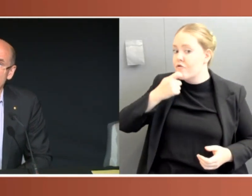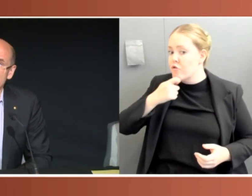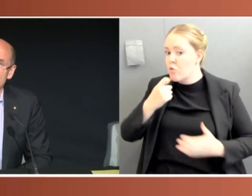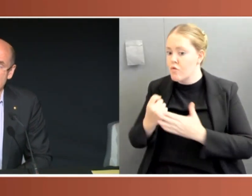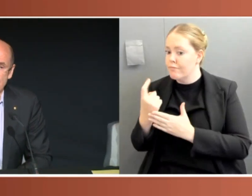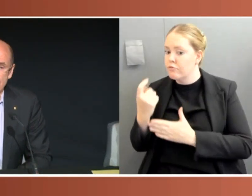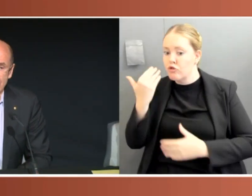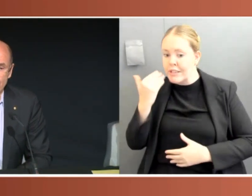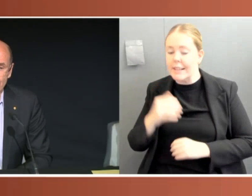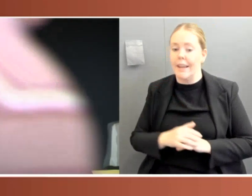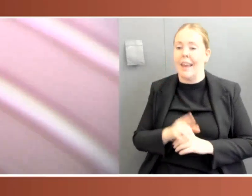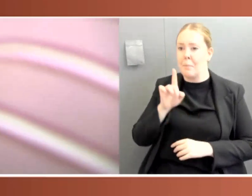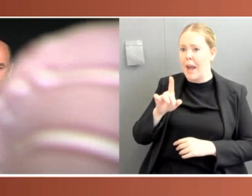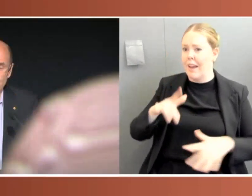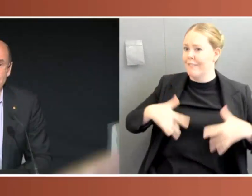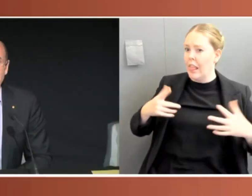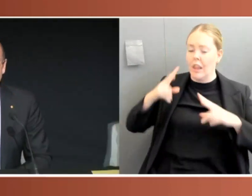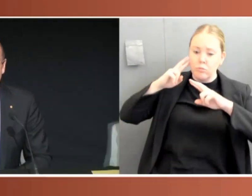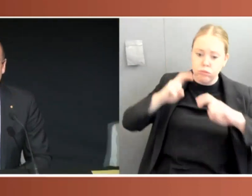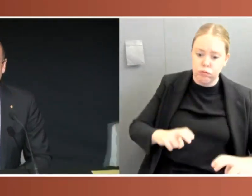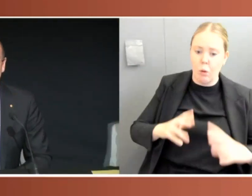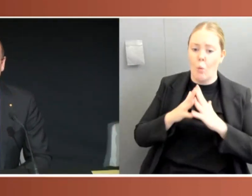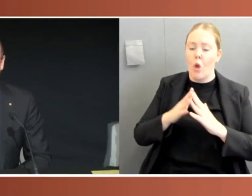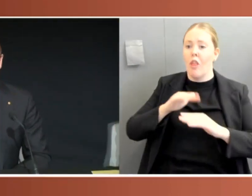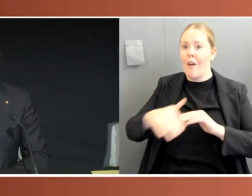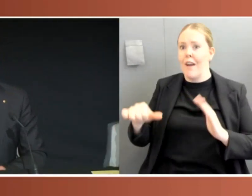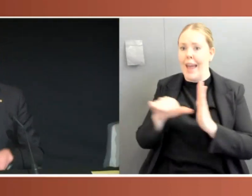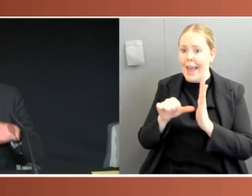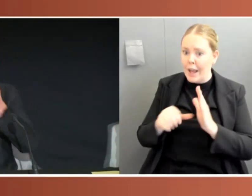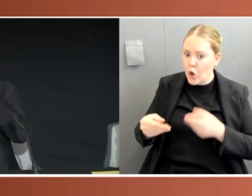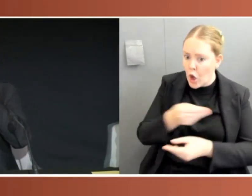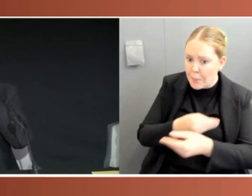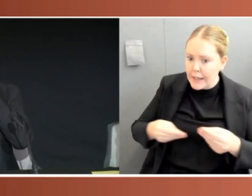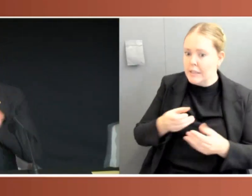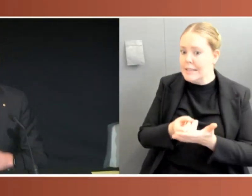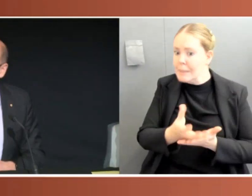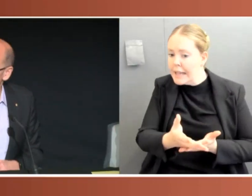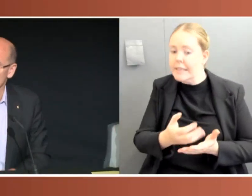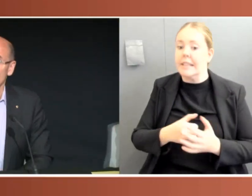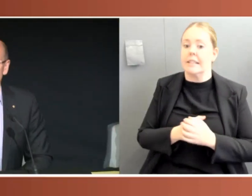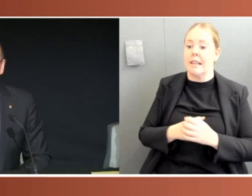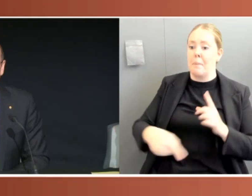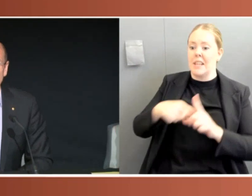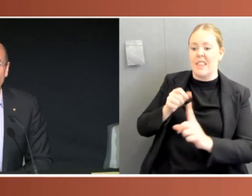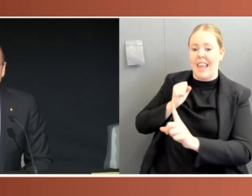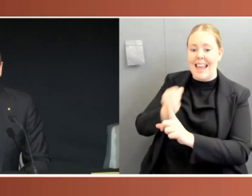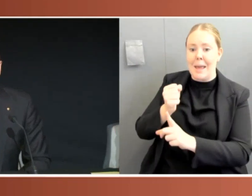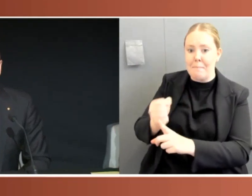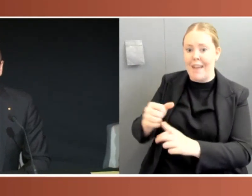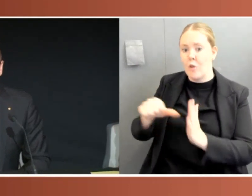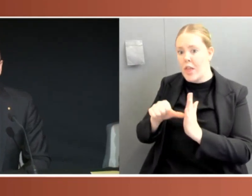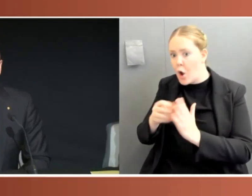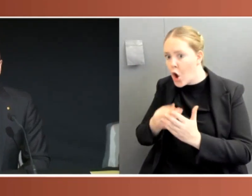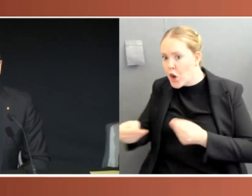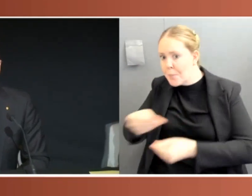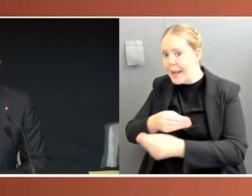liberties, economic livelihoods, would demand a thorough investigation, if only to learn what went wrong, what went right, to